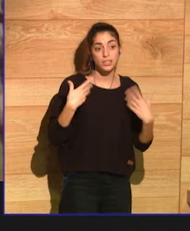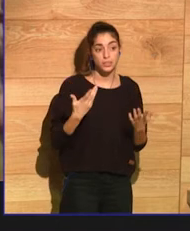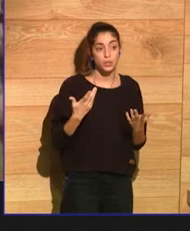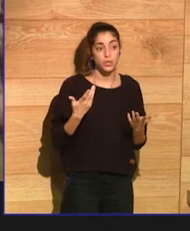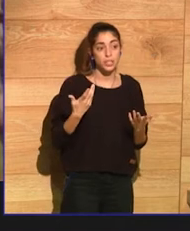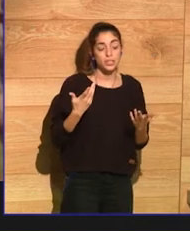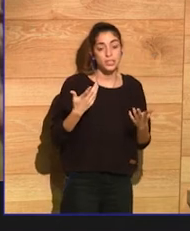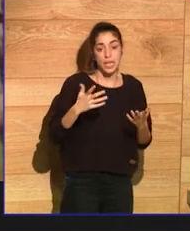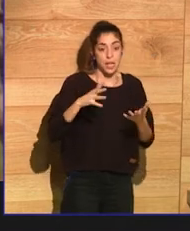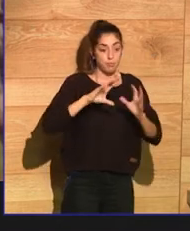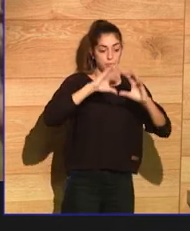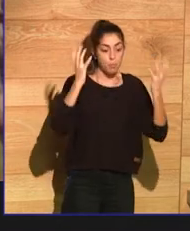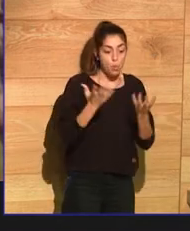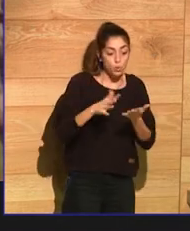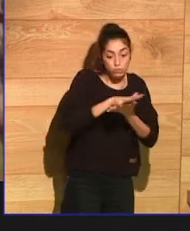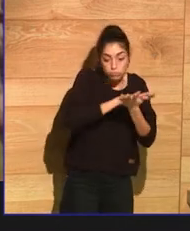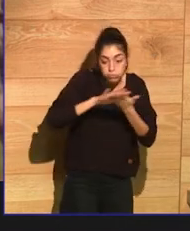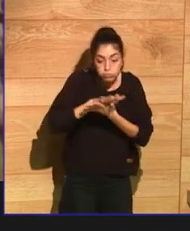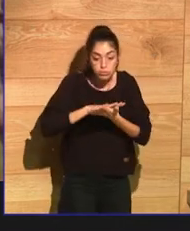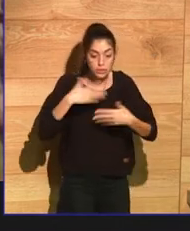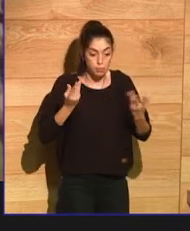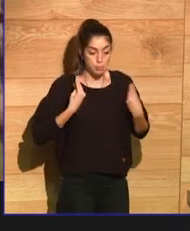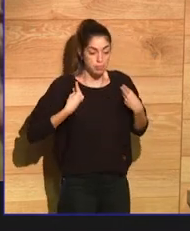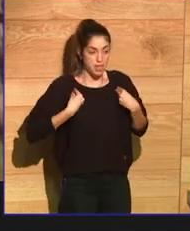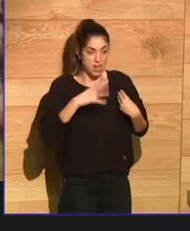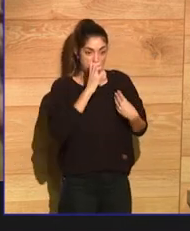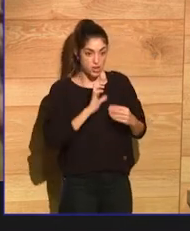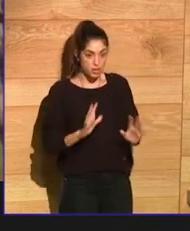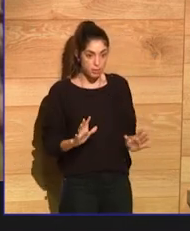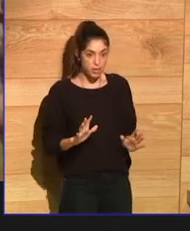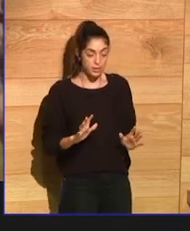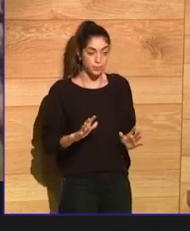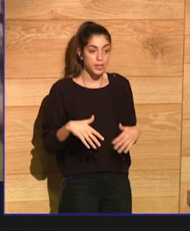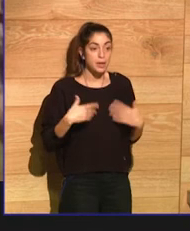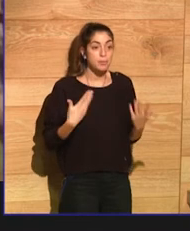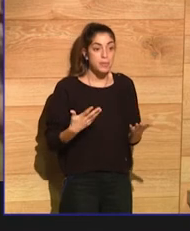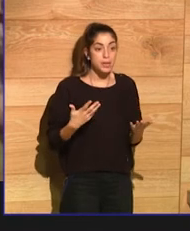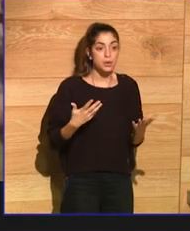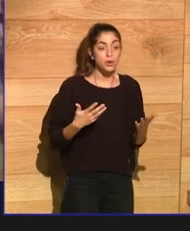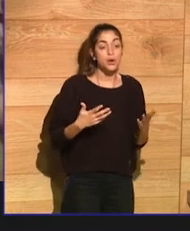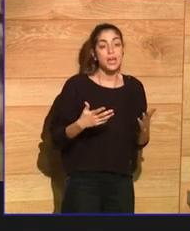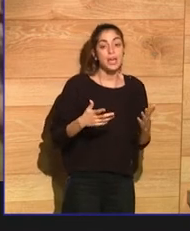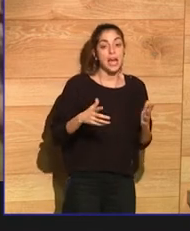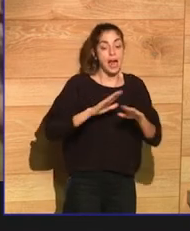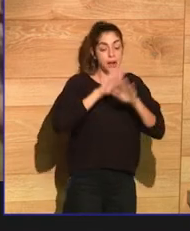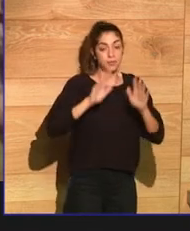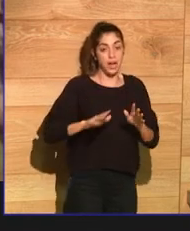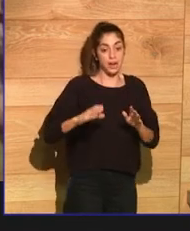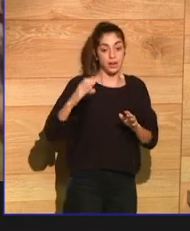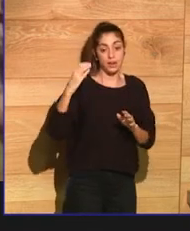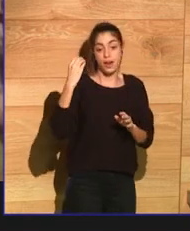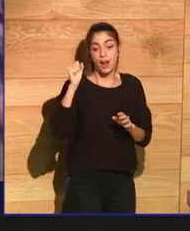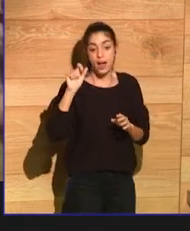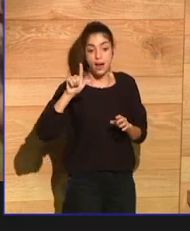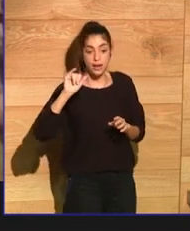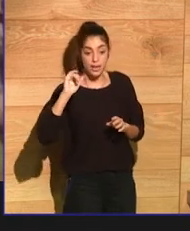Grapes of Wrath, people end up getting to California. But then they find out that California was just a, just kind of a